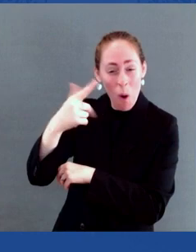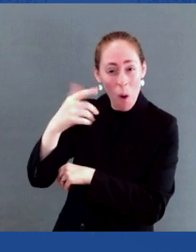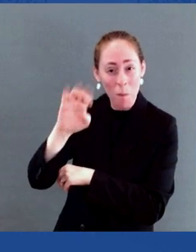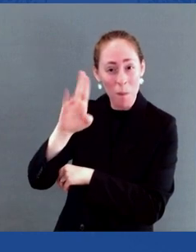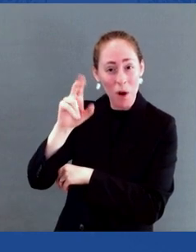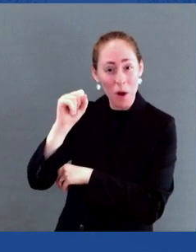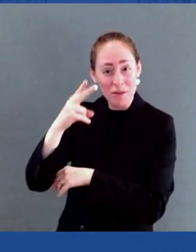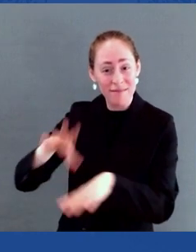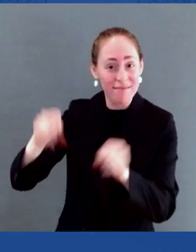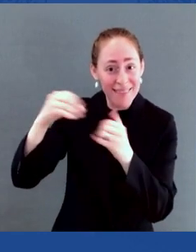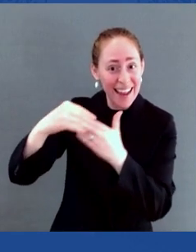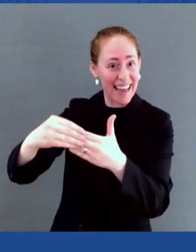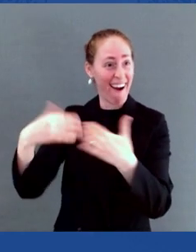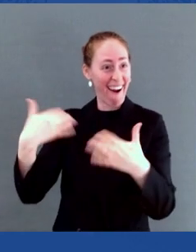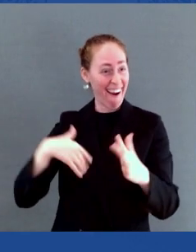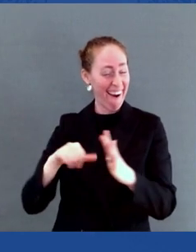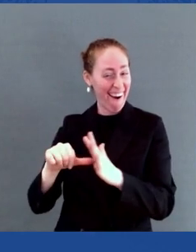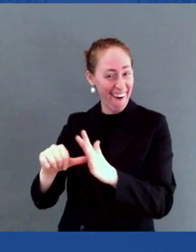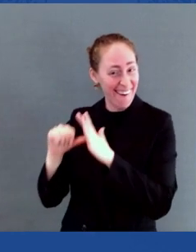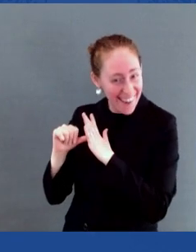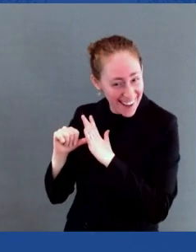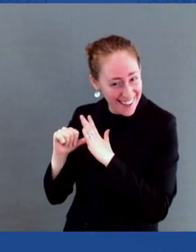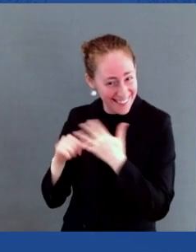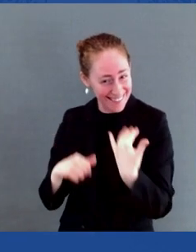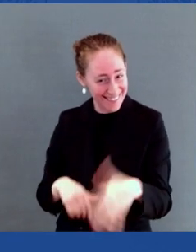the world, thank you for your incredible work.